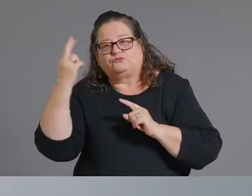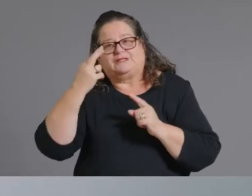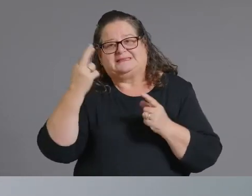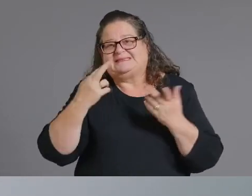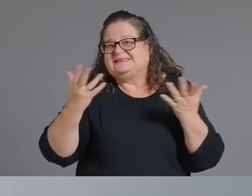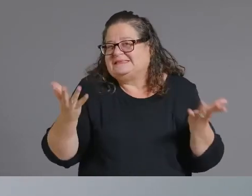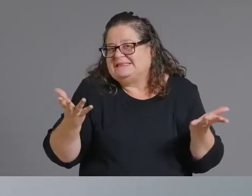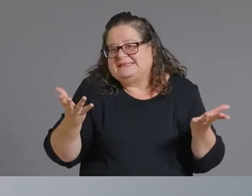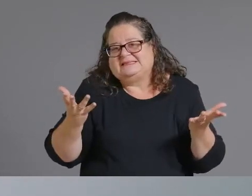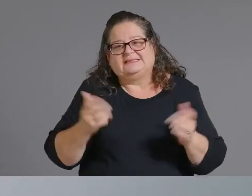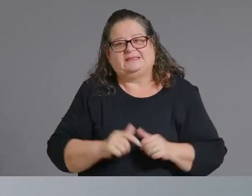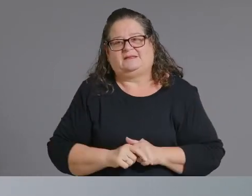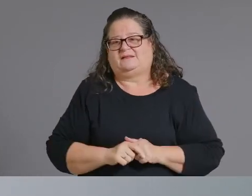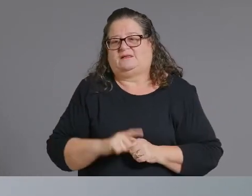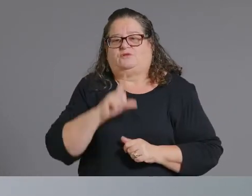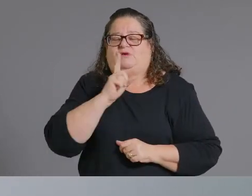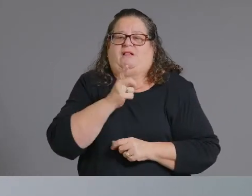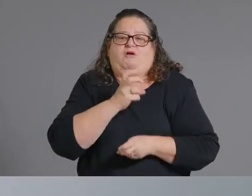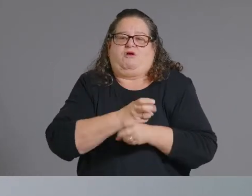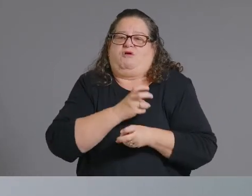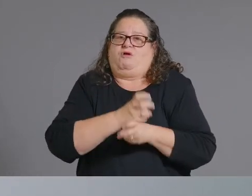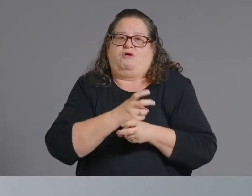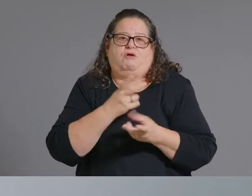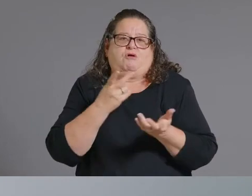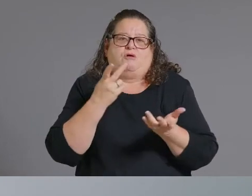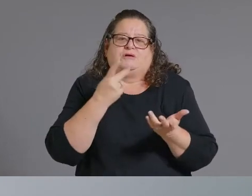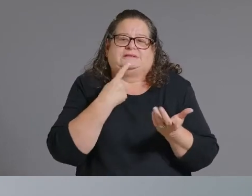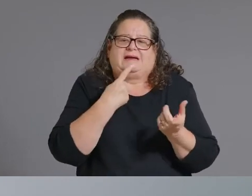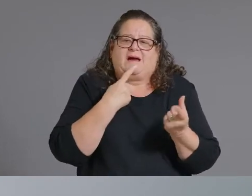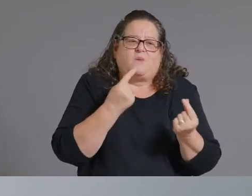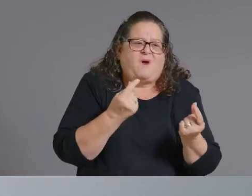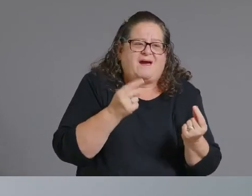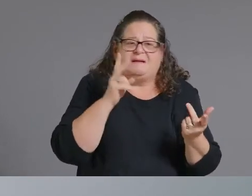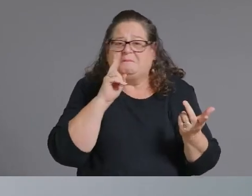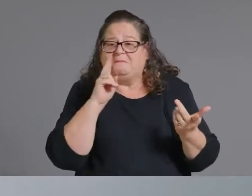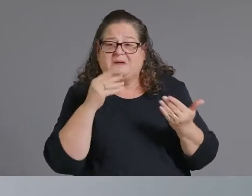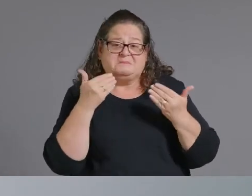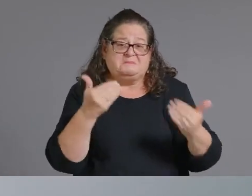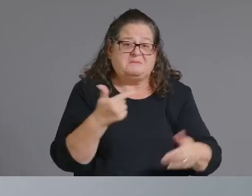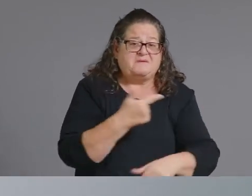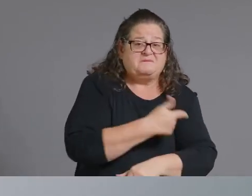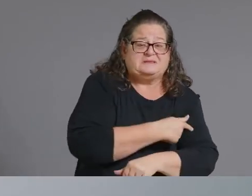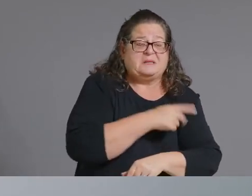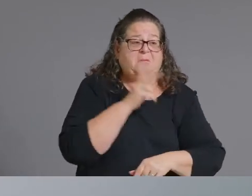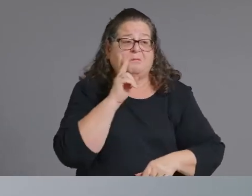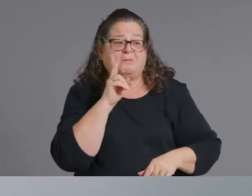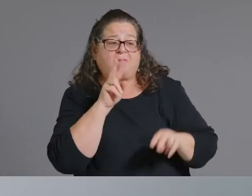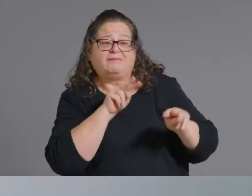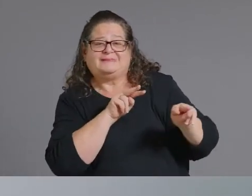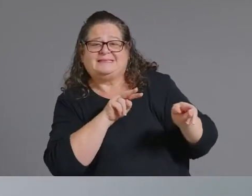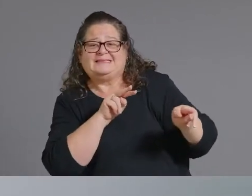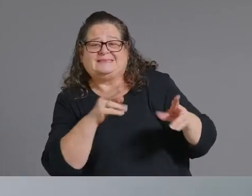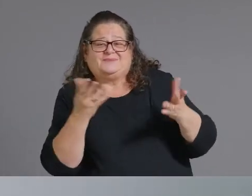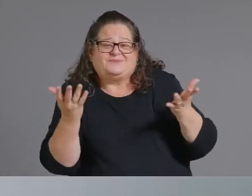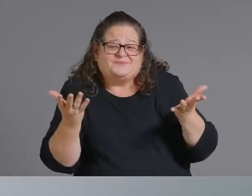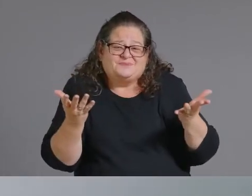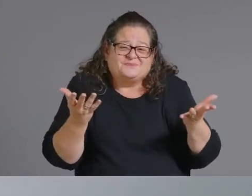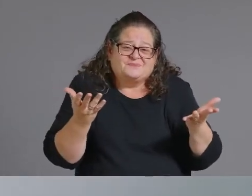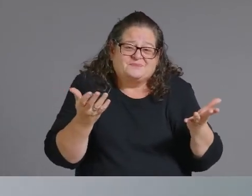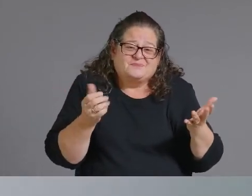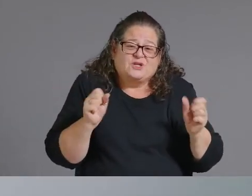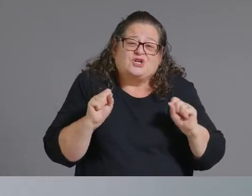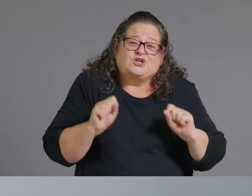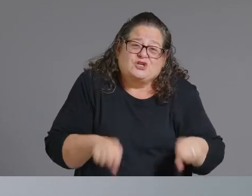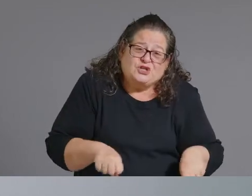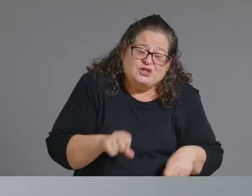seeing where the community is and where they are so we could reach that 70 percent i just am fearful with with